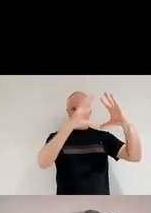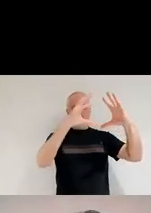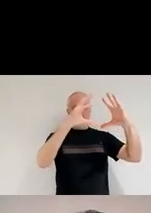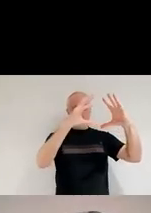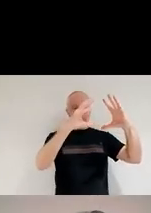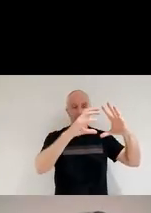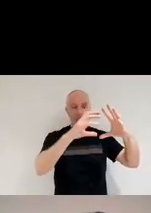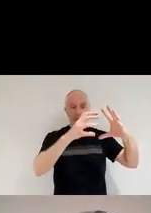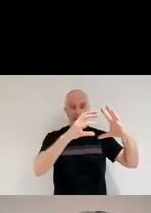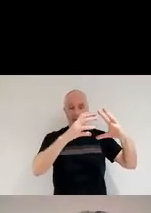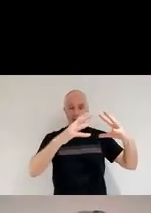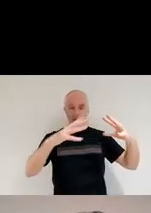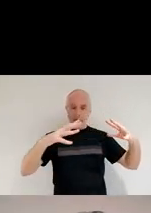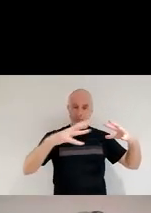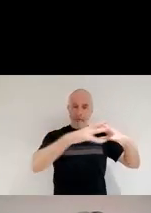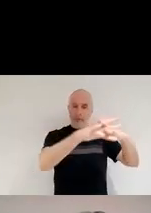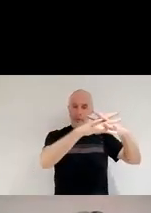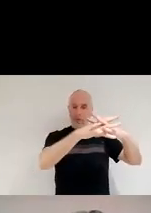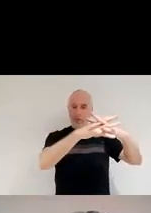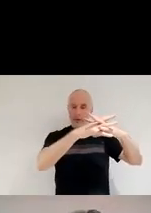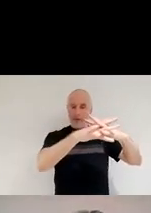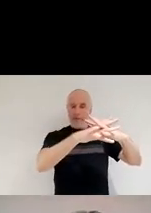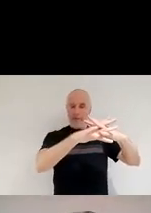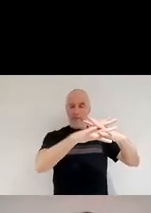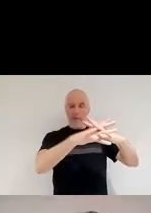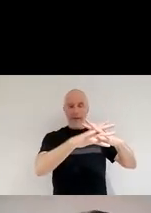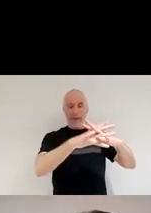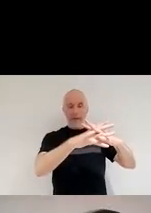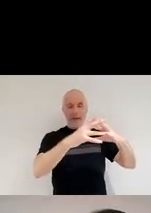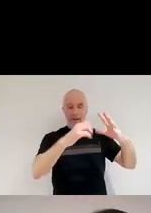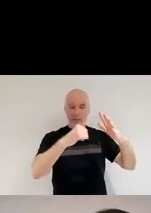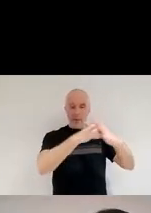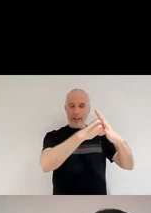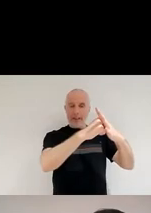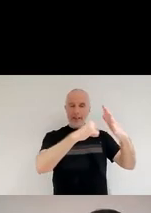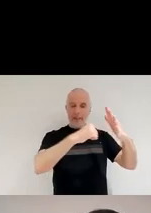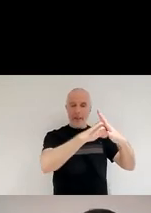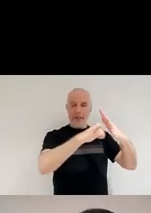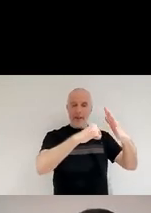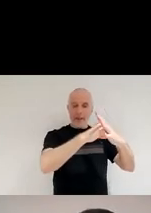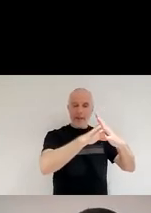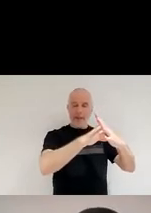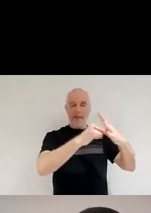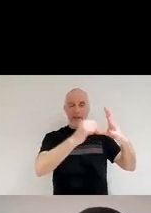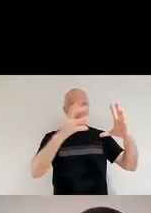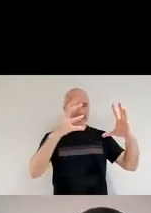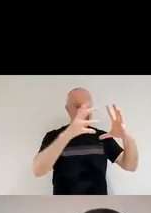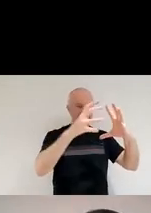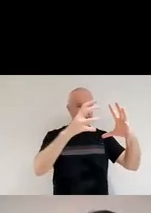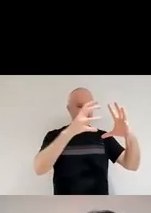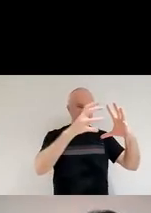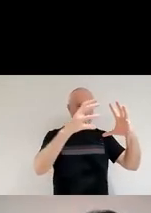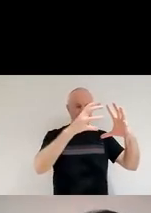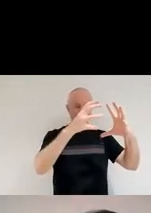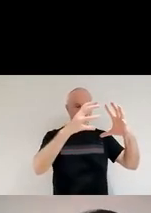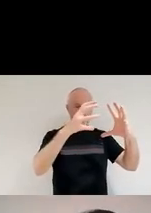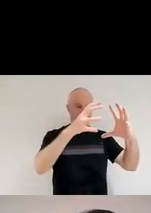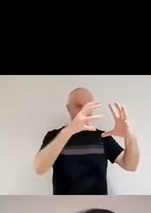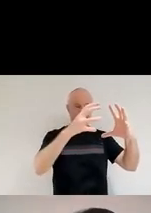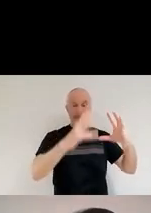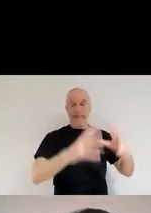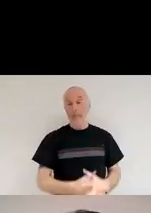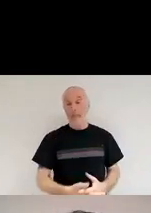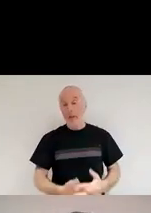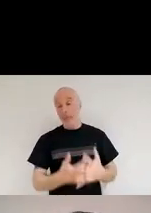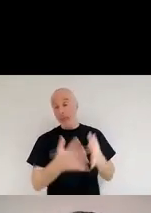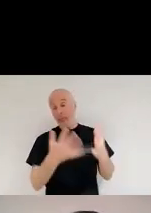creating energy kind of pressure that's kind of saying, okay, I'm not going to, going to allow you to contract. Right. But at some point,